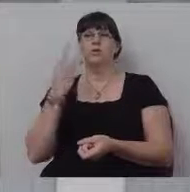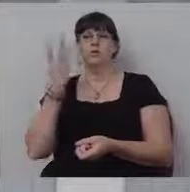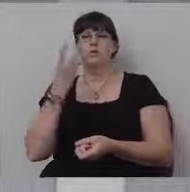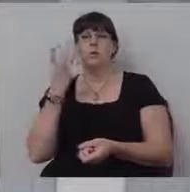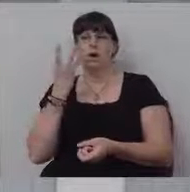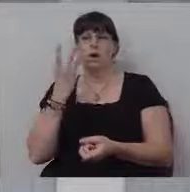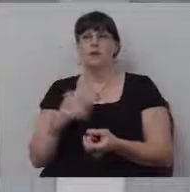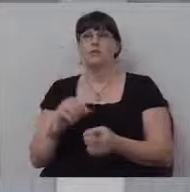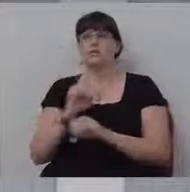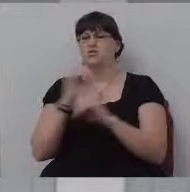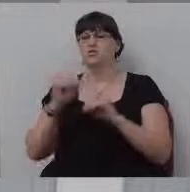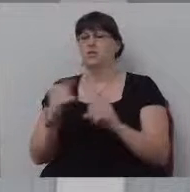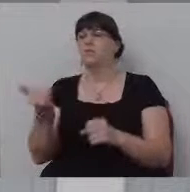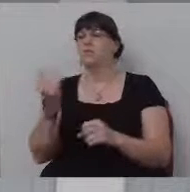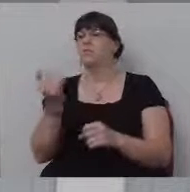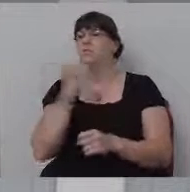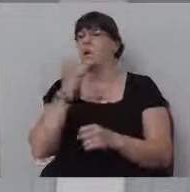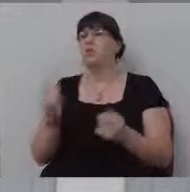wrong with drinking.